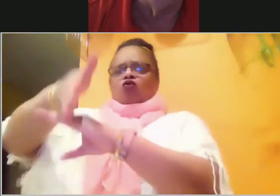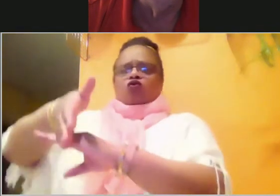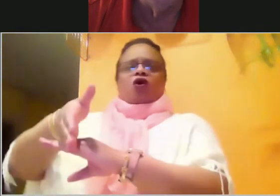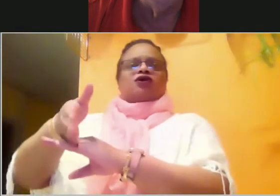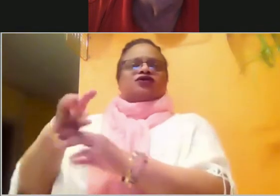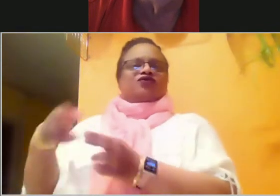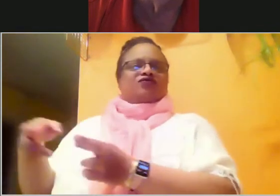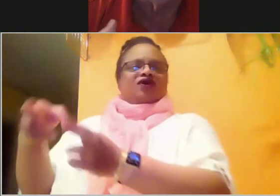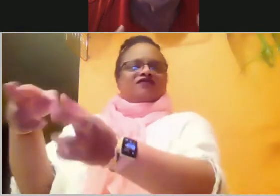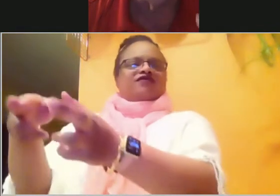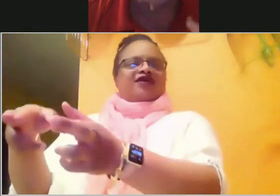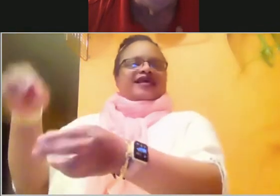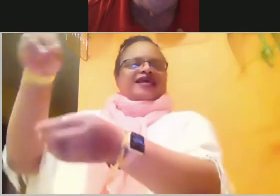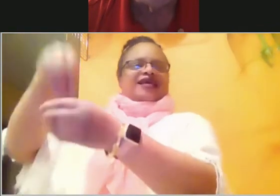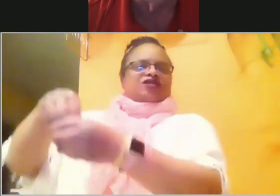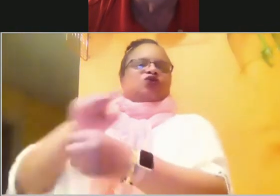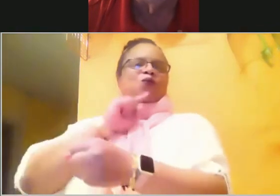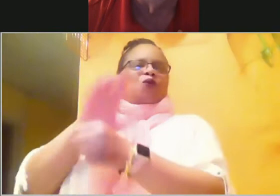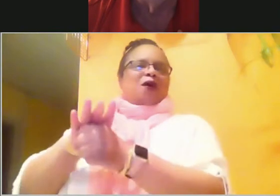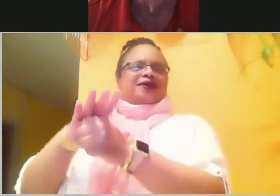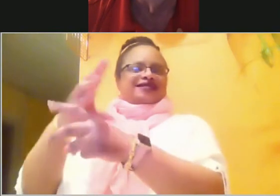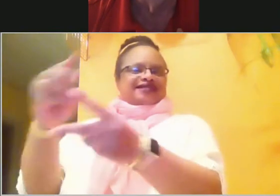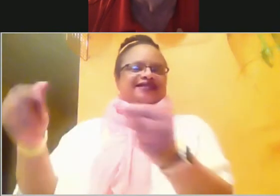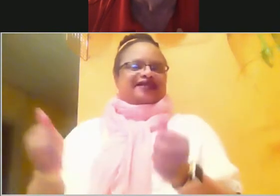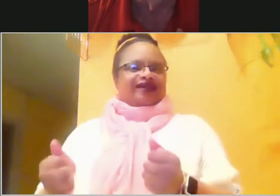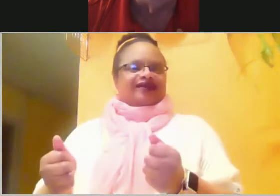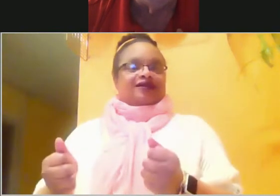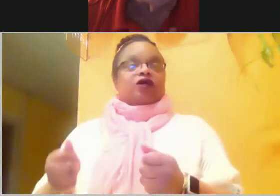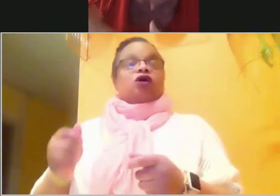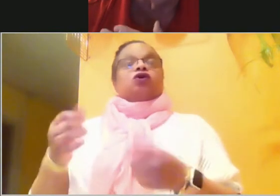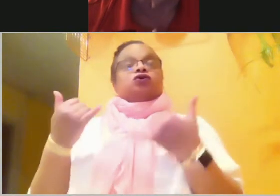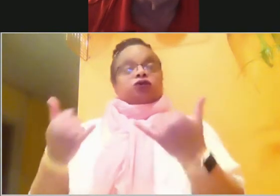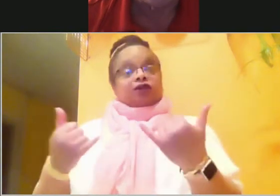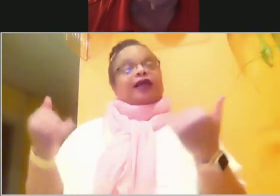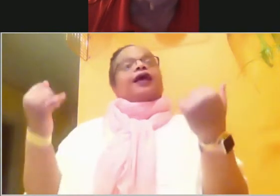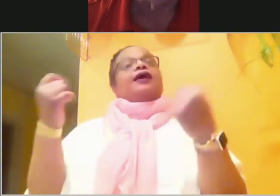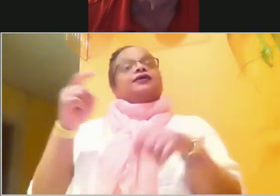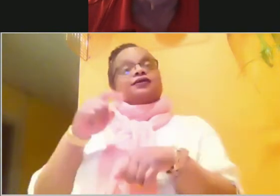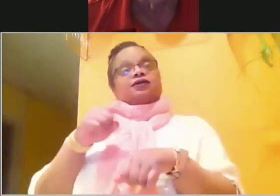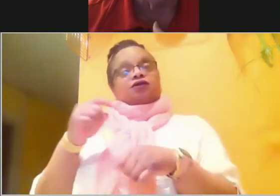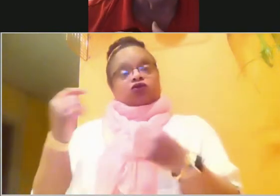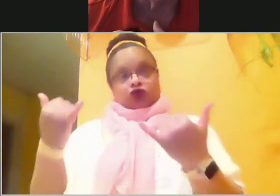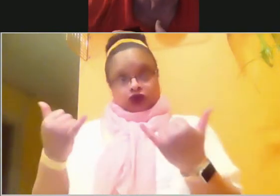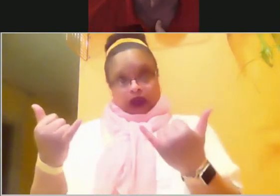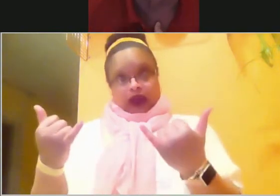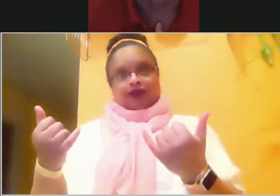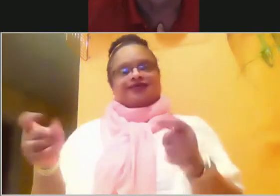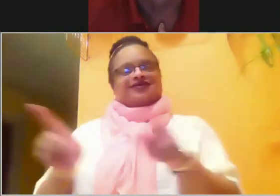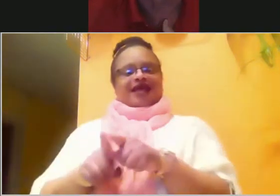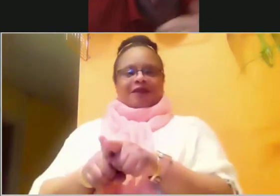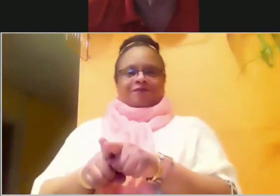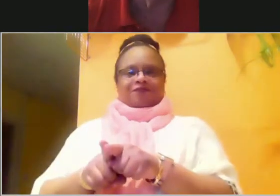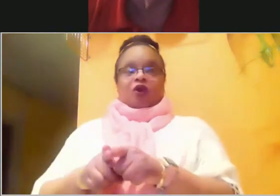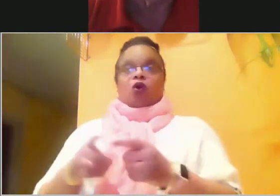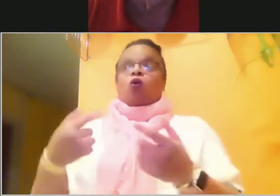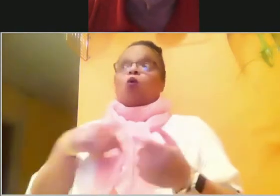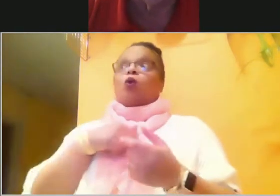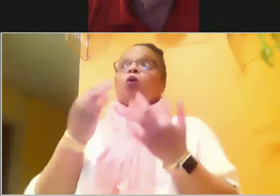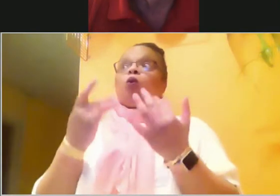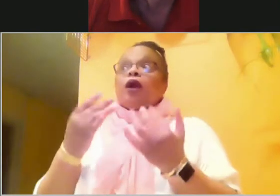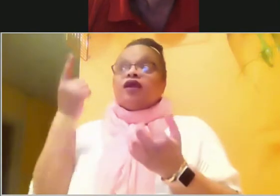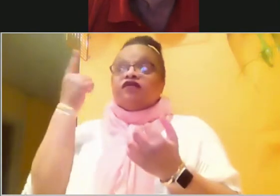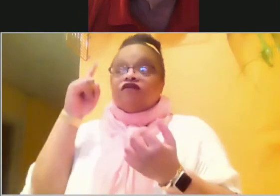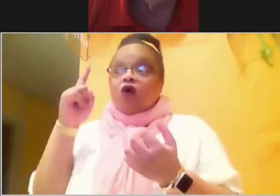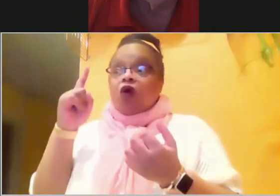Moses. So today we wait for our Jesus to come back for us to take us to the promised land, which is